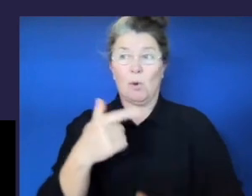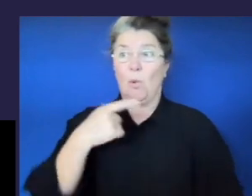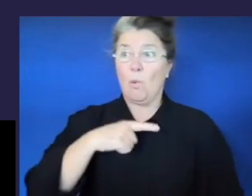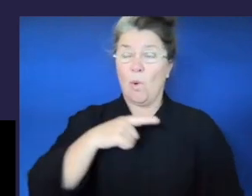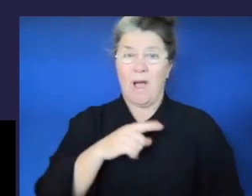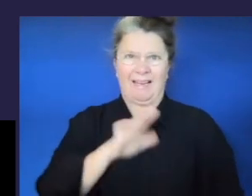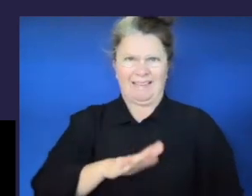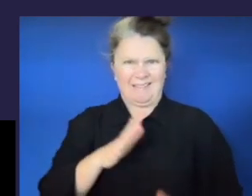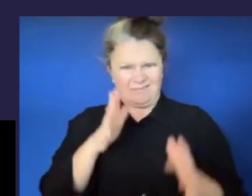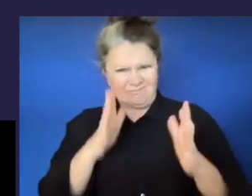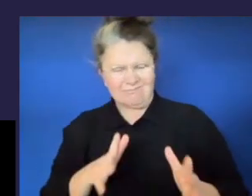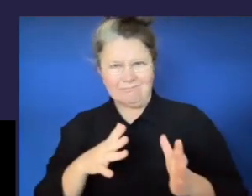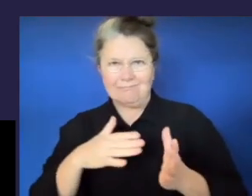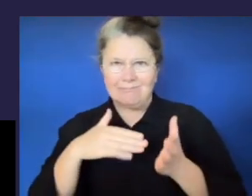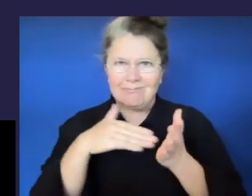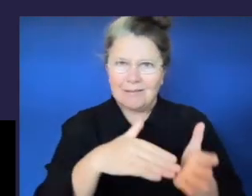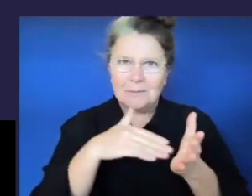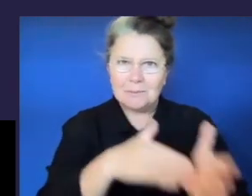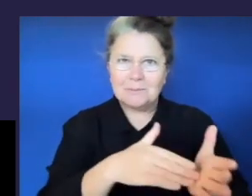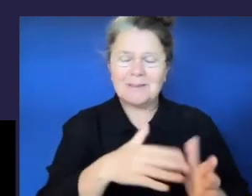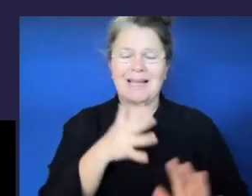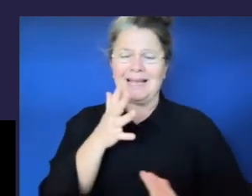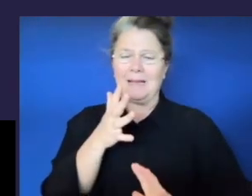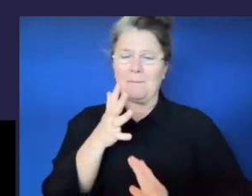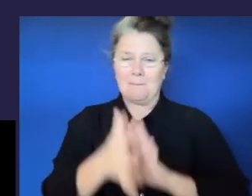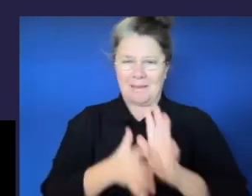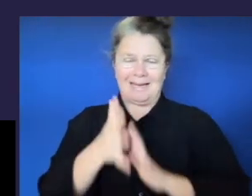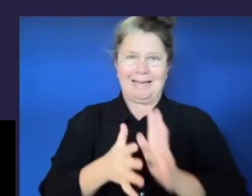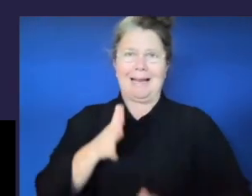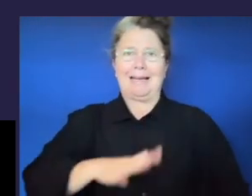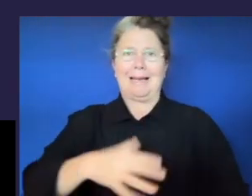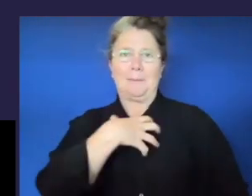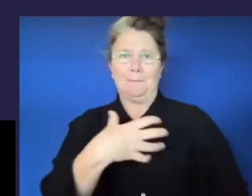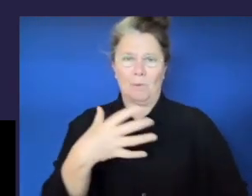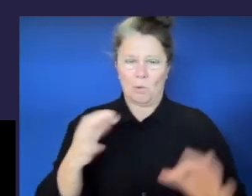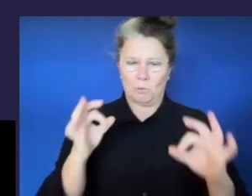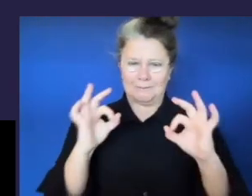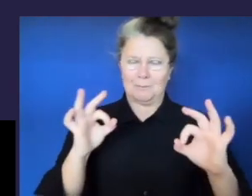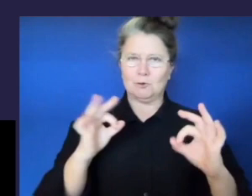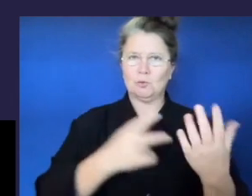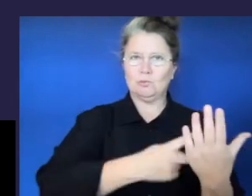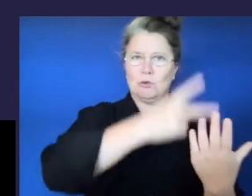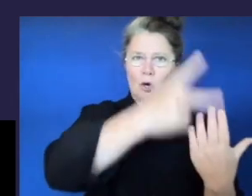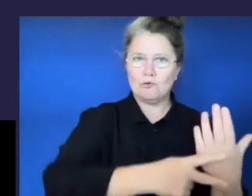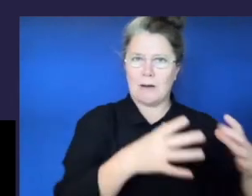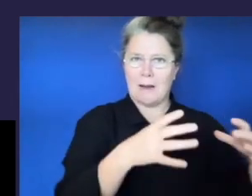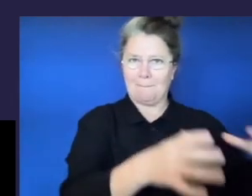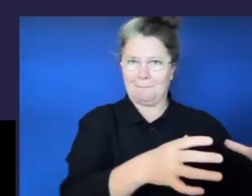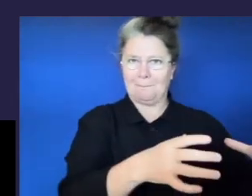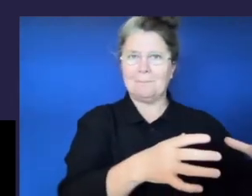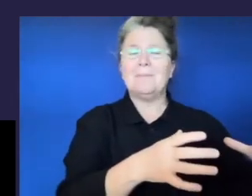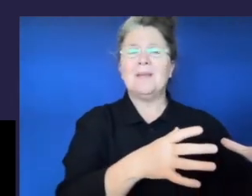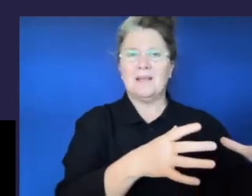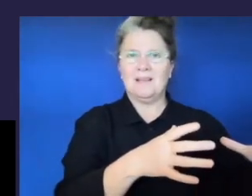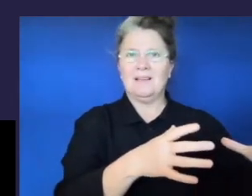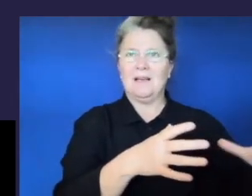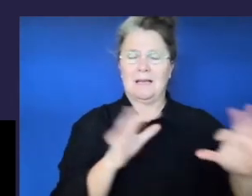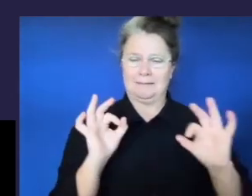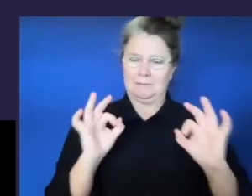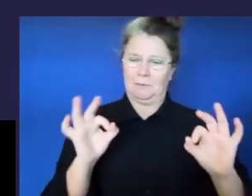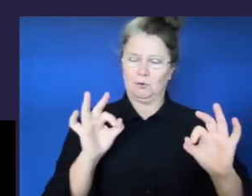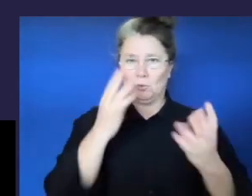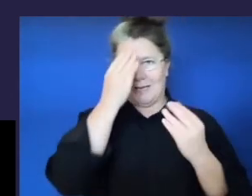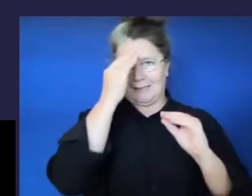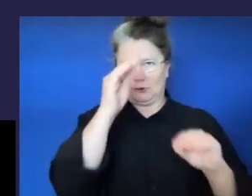legitimately require more restrictive program features such as alternate educational placement in order to be implemented efficiently and